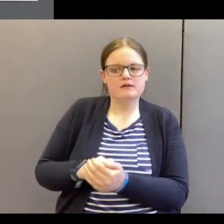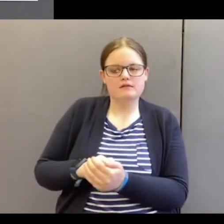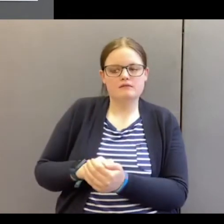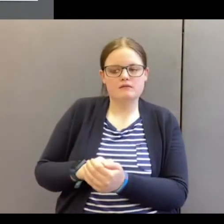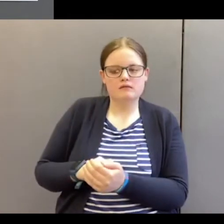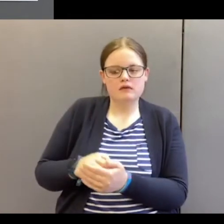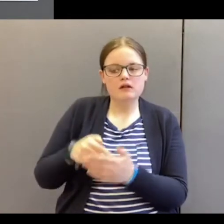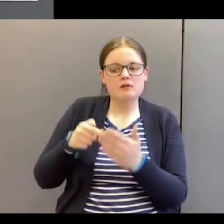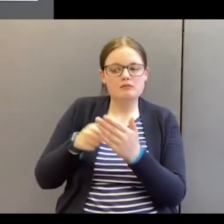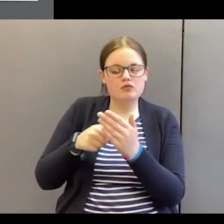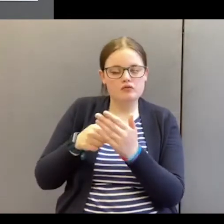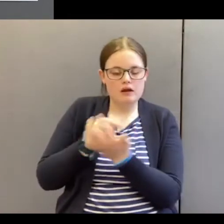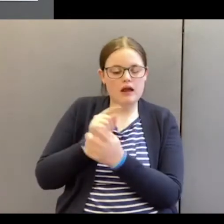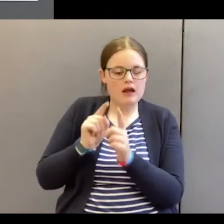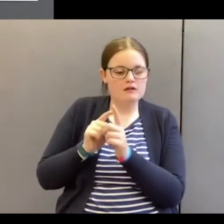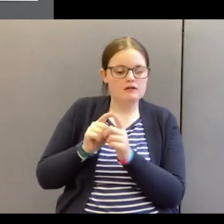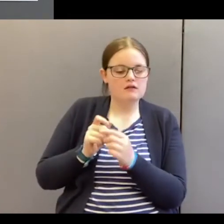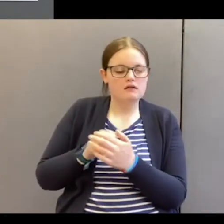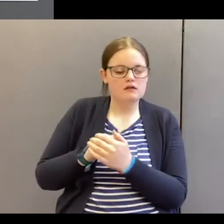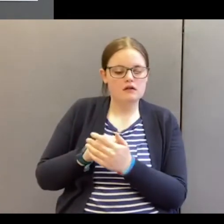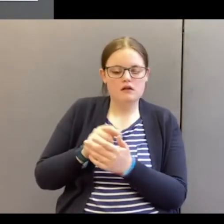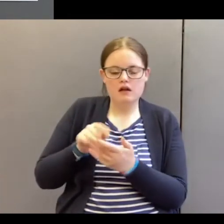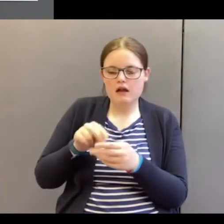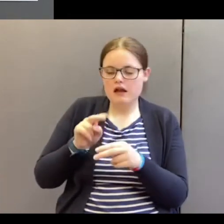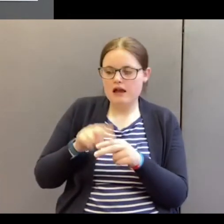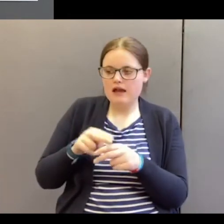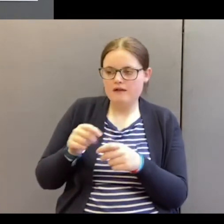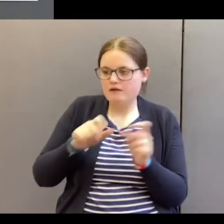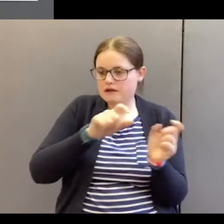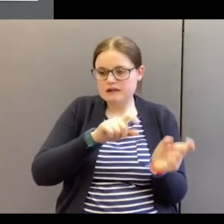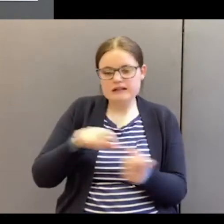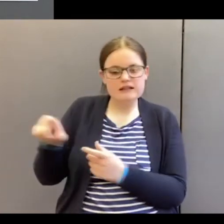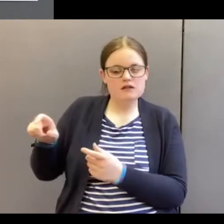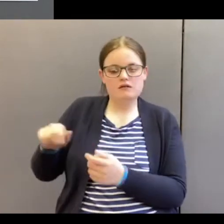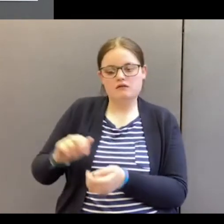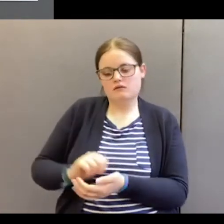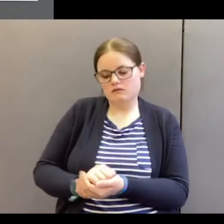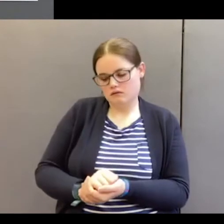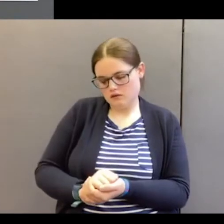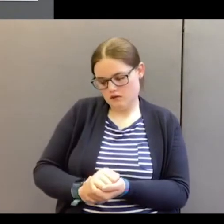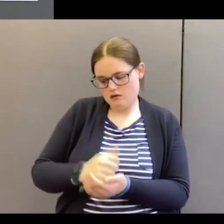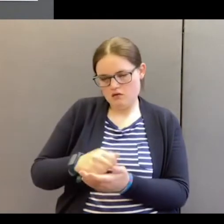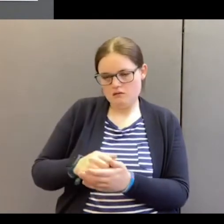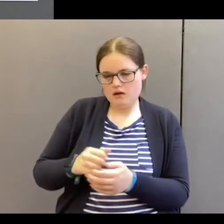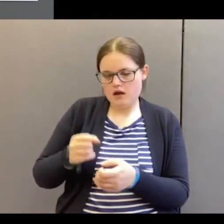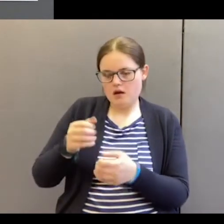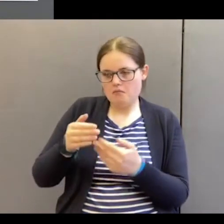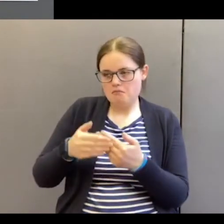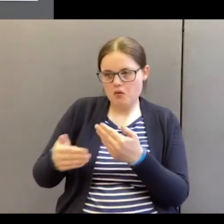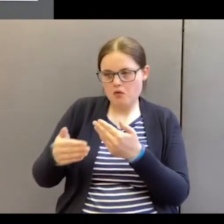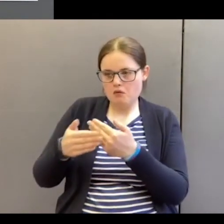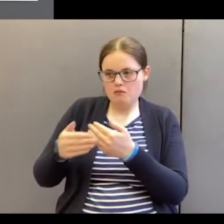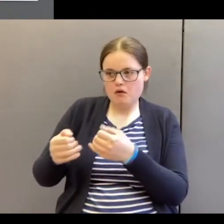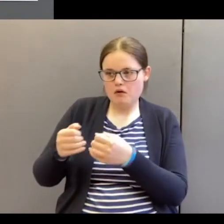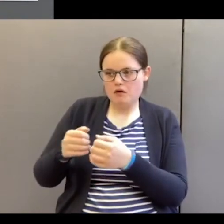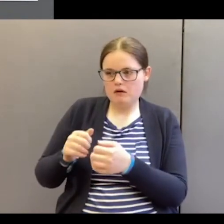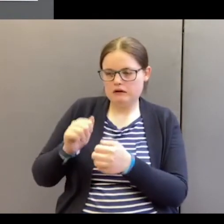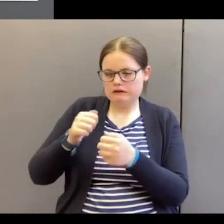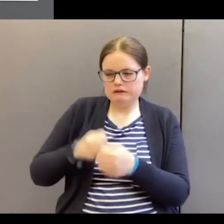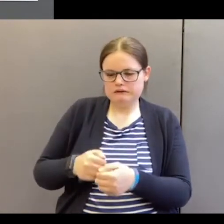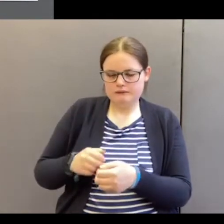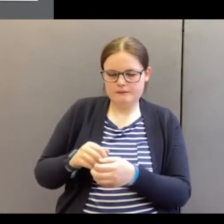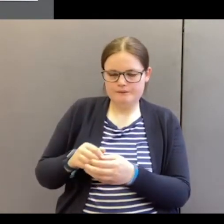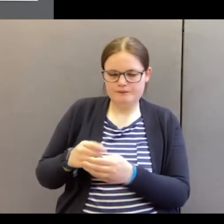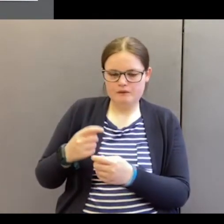necessary because if you carry on you'll get more and more defined in your